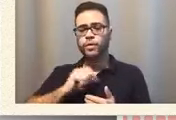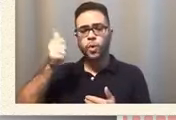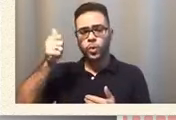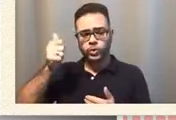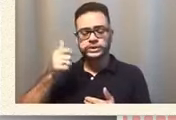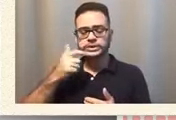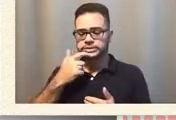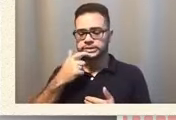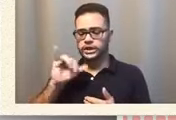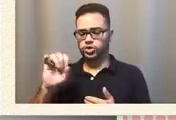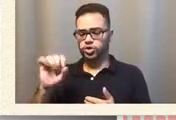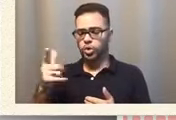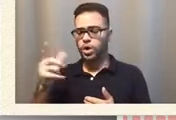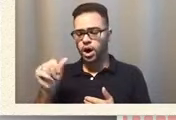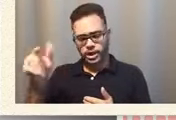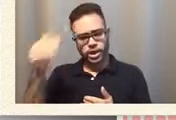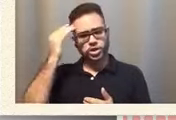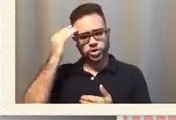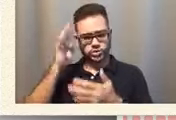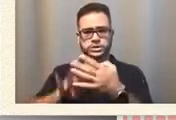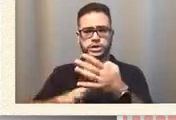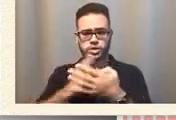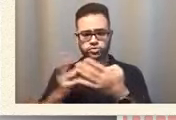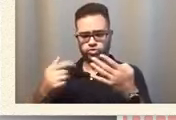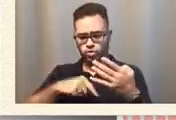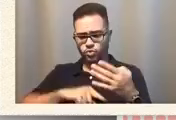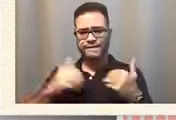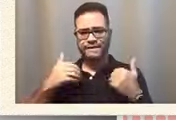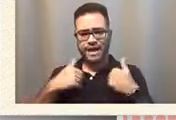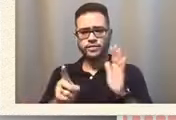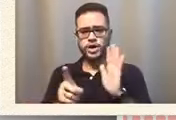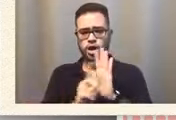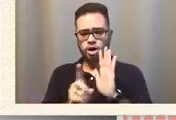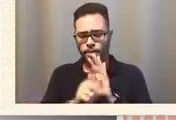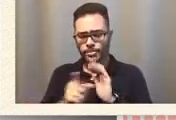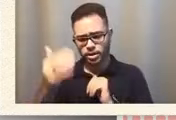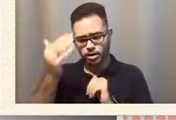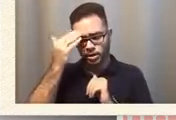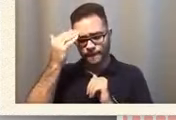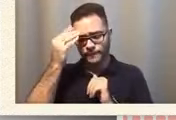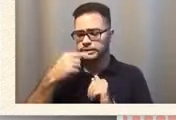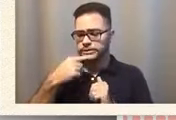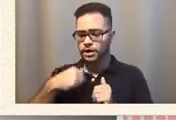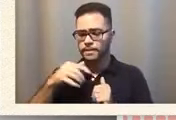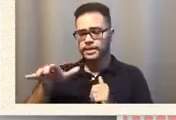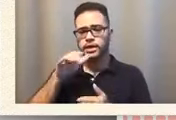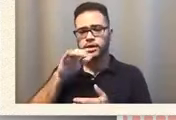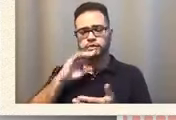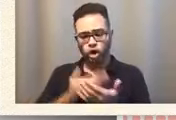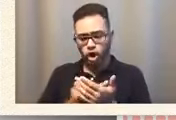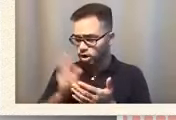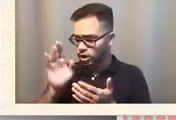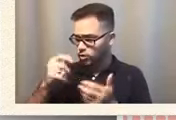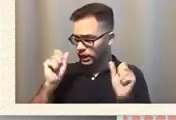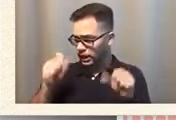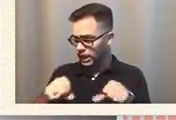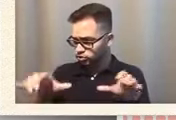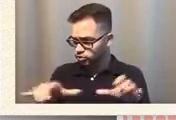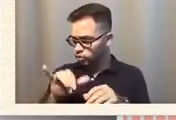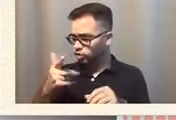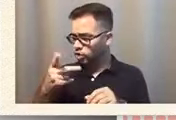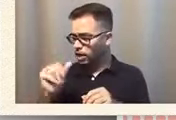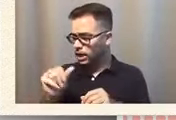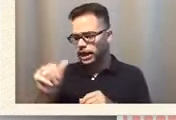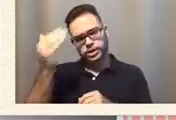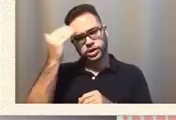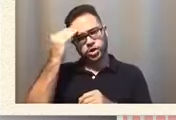knows the schedule we have an alarm he knows hey he tells my daughter can we do yoga and he knows it's yoga time because